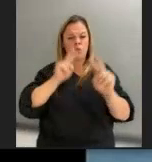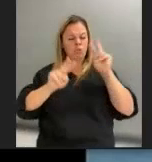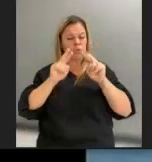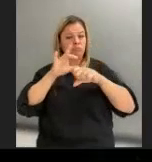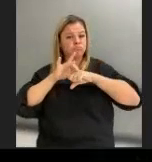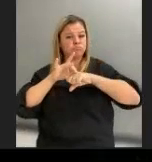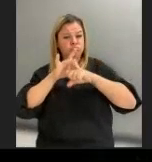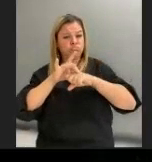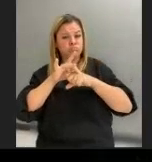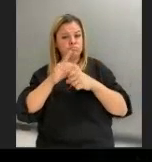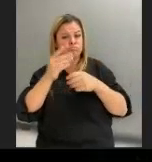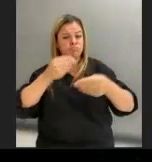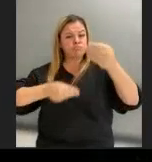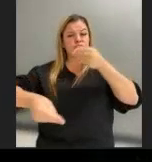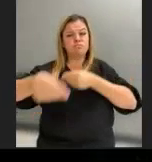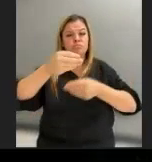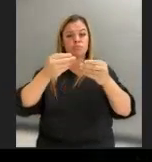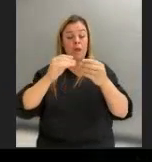phytoplankton from space.